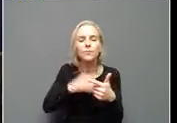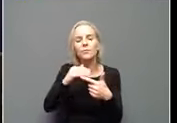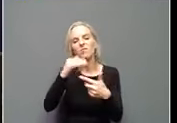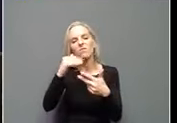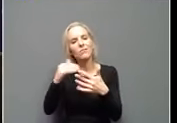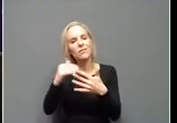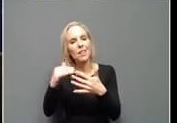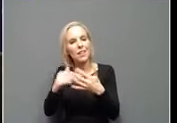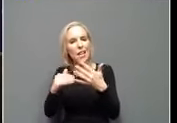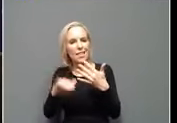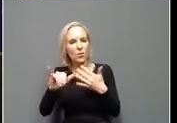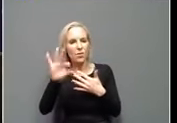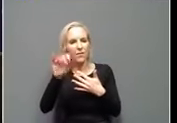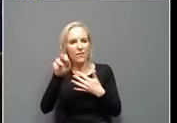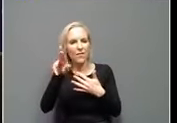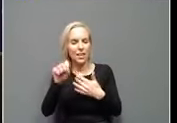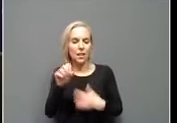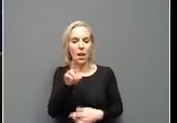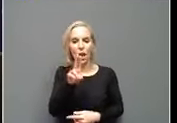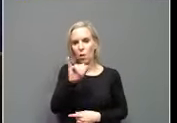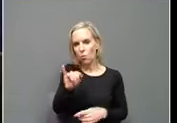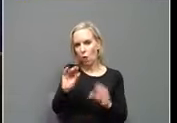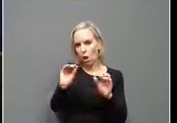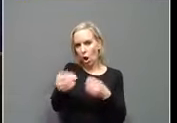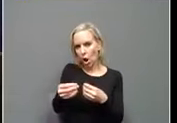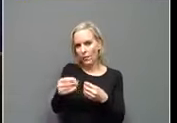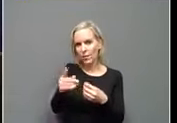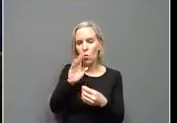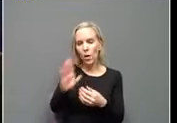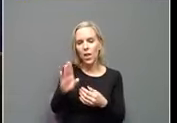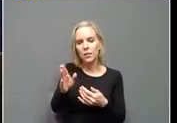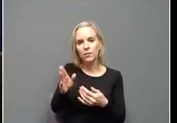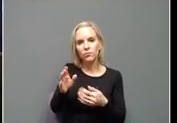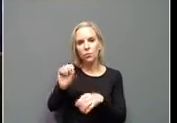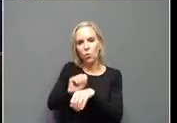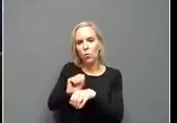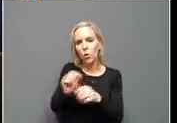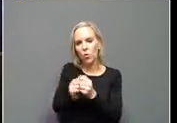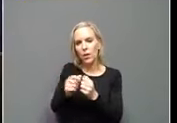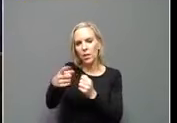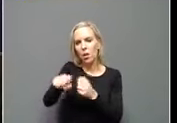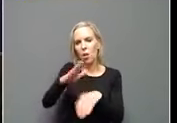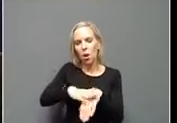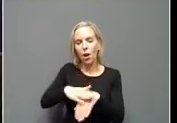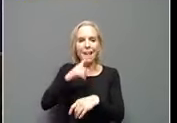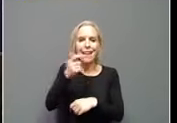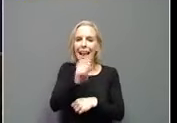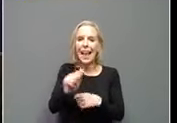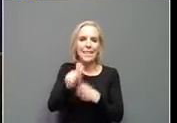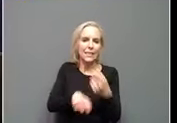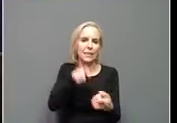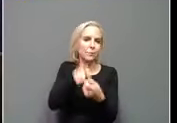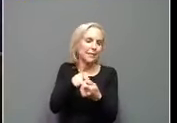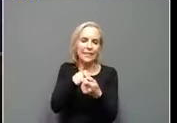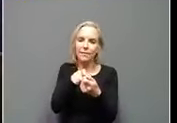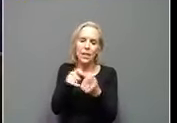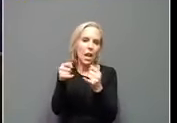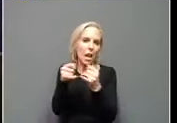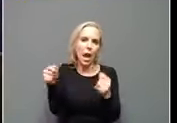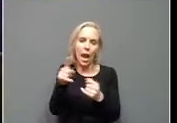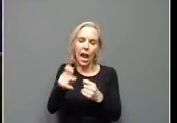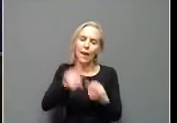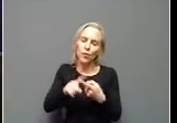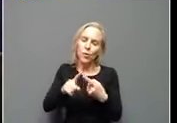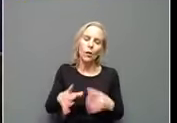that's something that unemployment insurance office works with you on. So I can't tell you that there's any particular line where you have to suddenly take